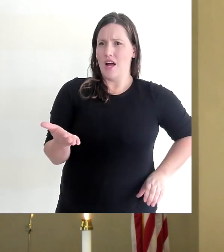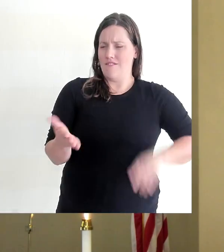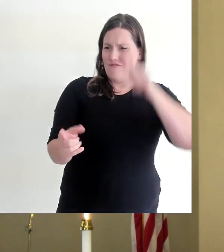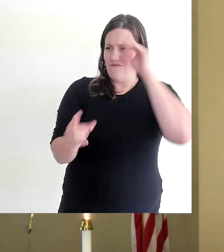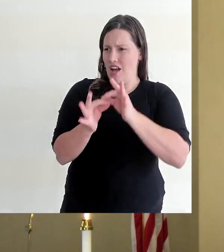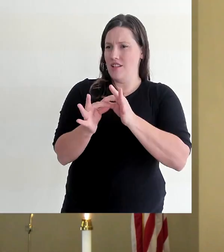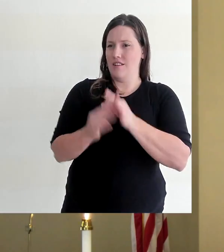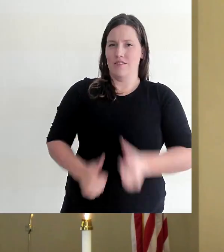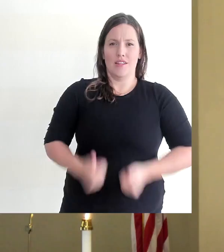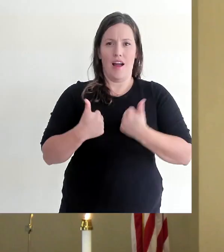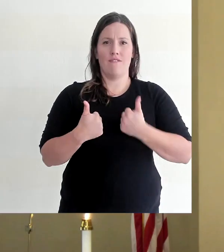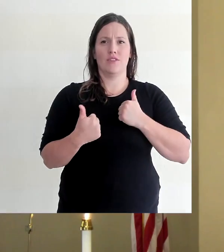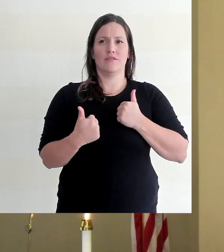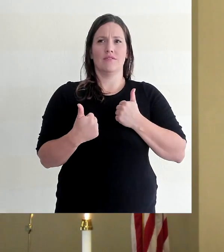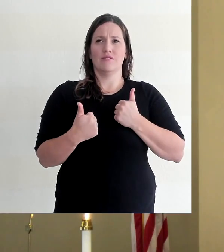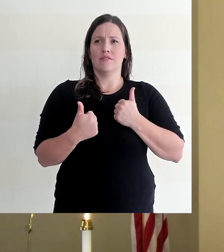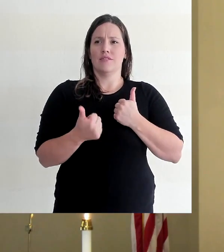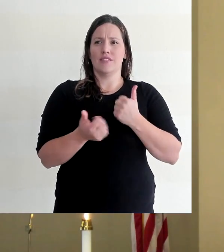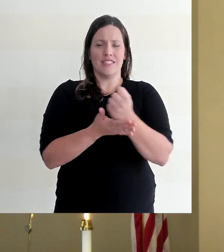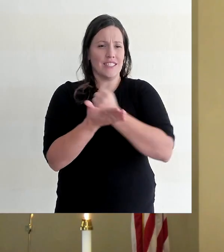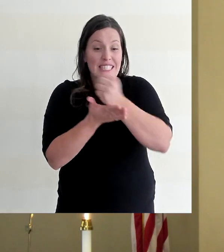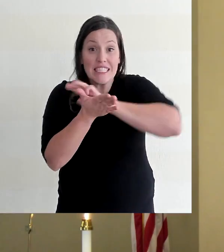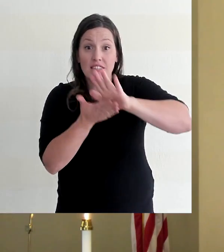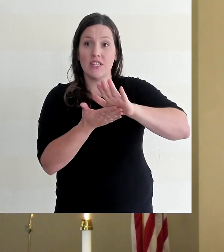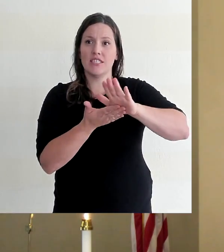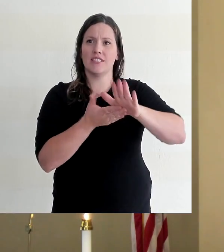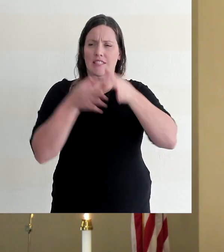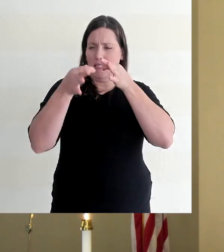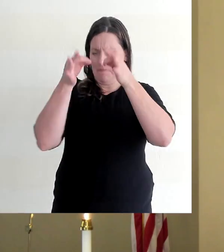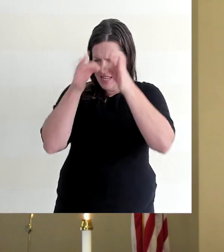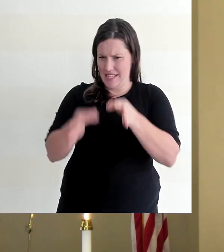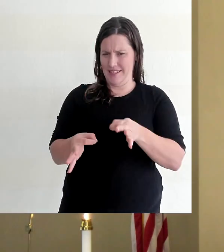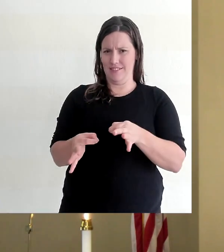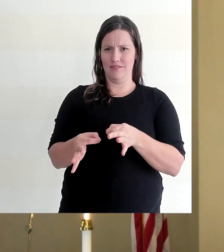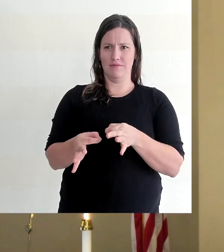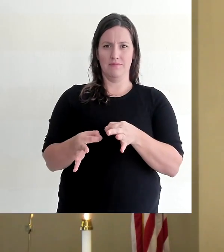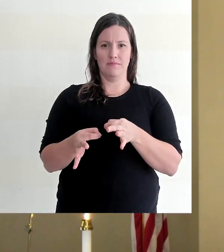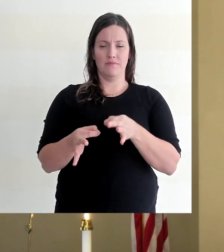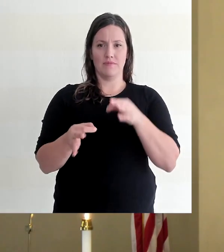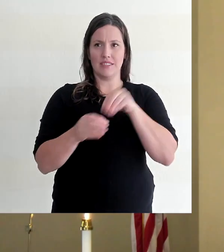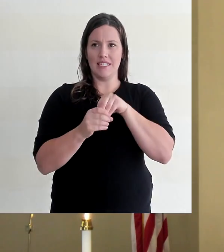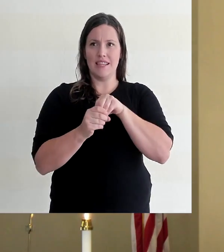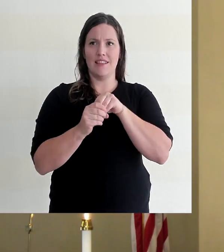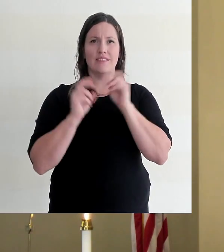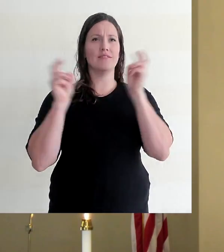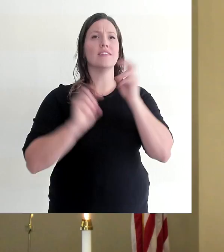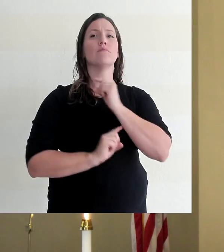life, our sanctification, is described in priestly terms. Early